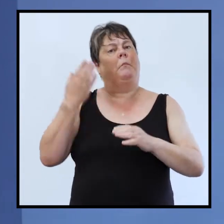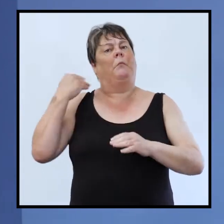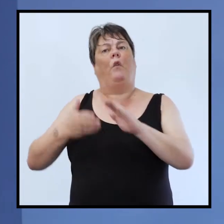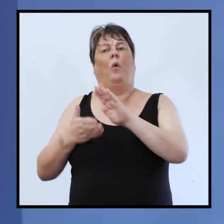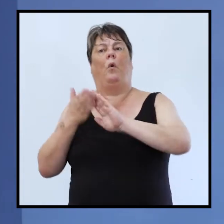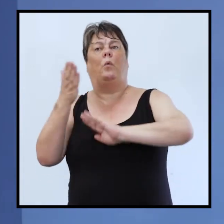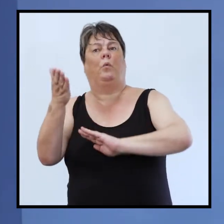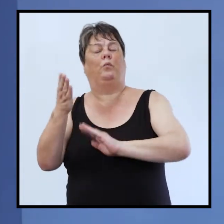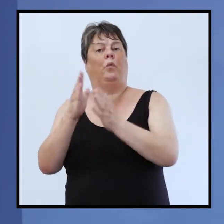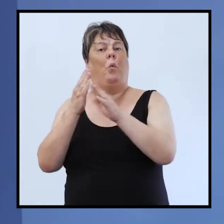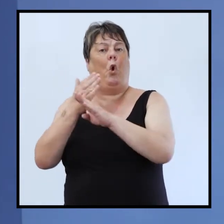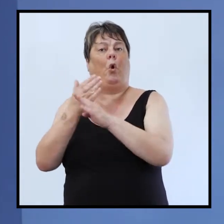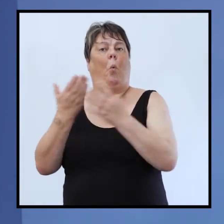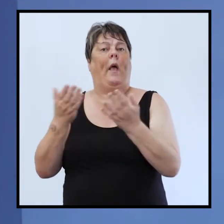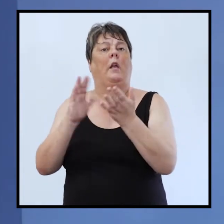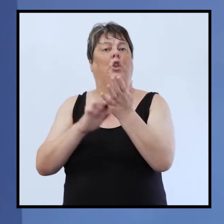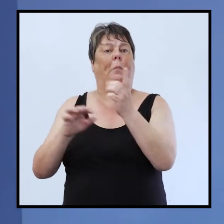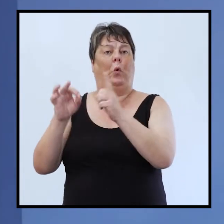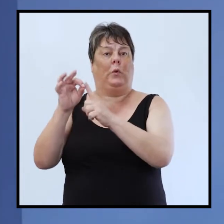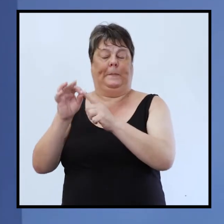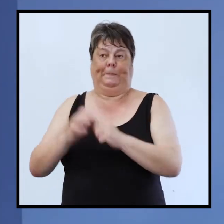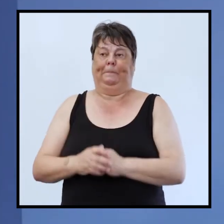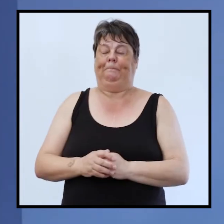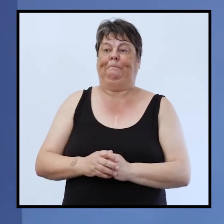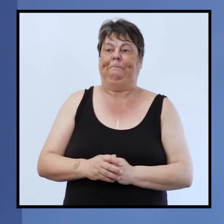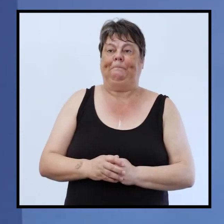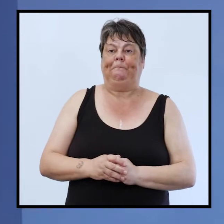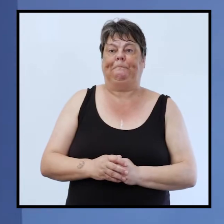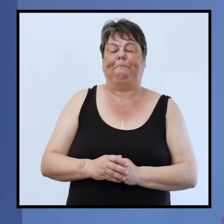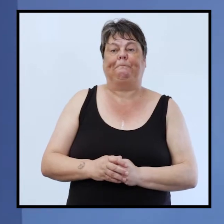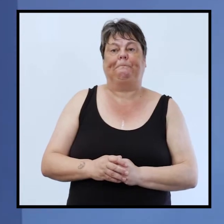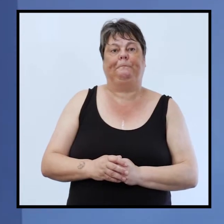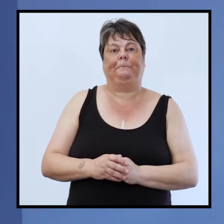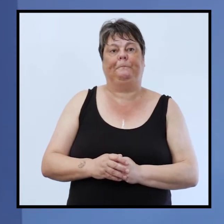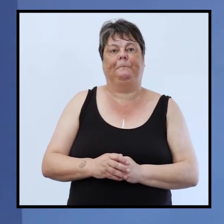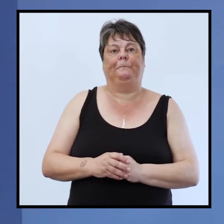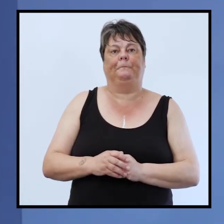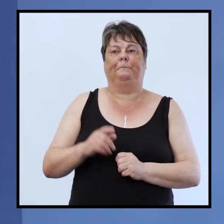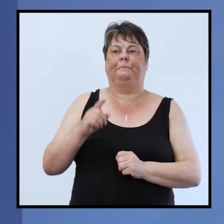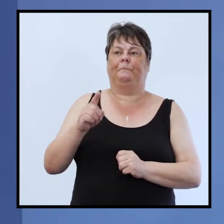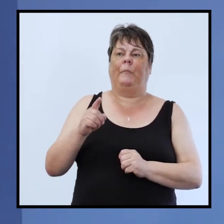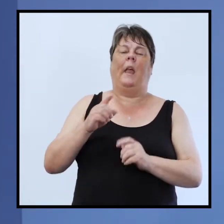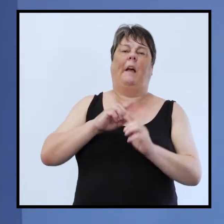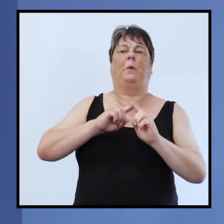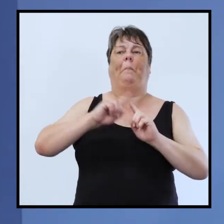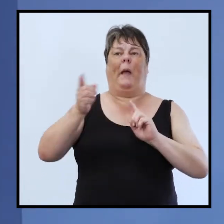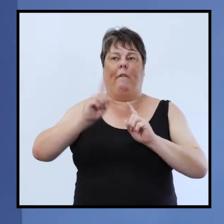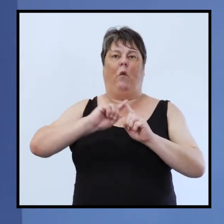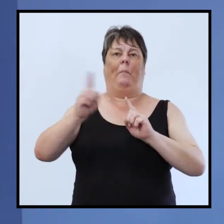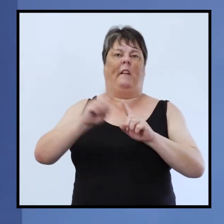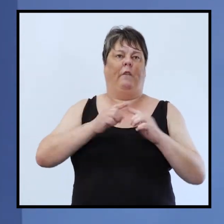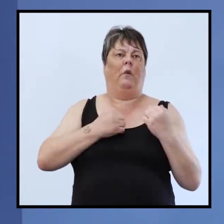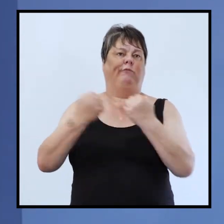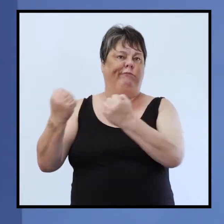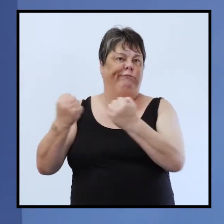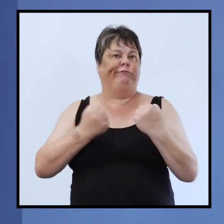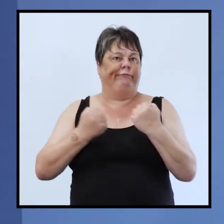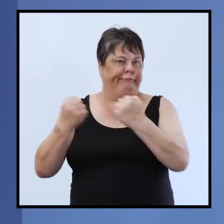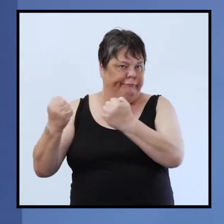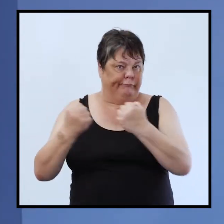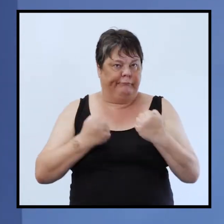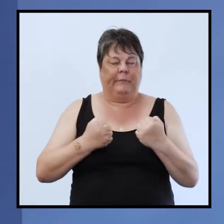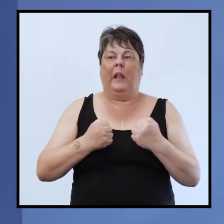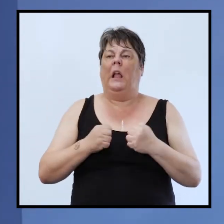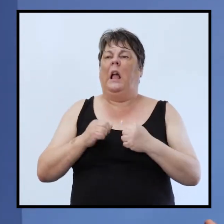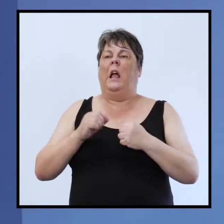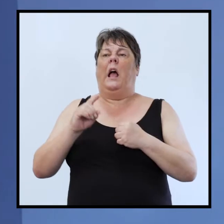newport at time and um uh you know the the journey was a bit of a commute you know and and so you didn't want to stay too late